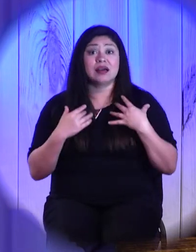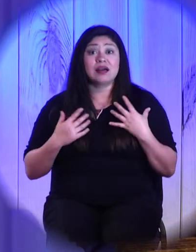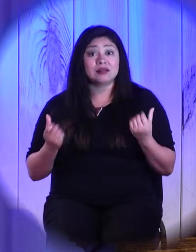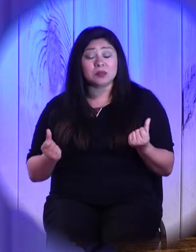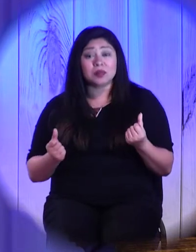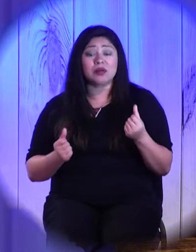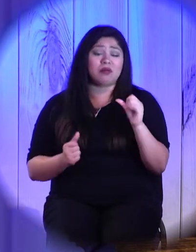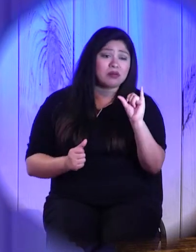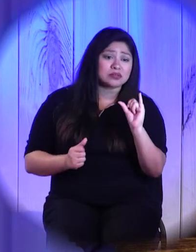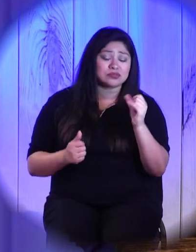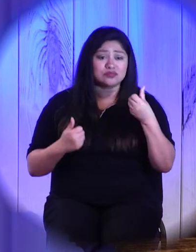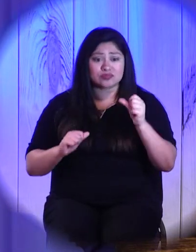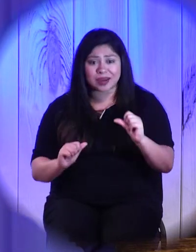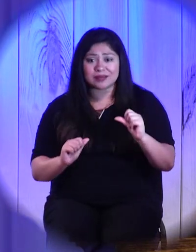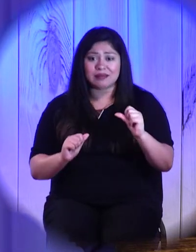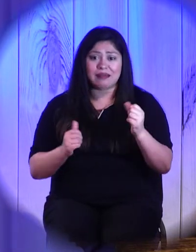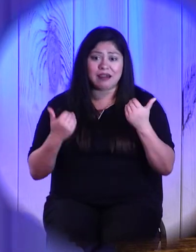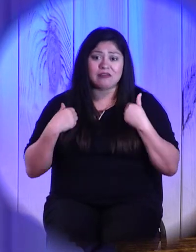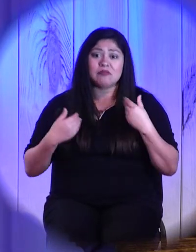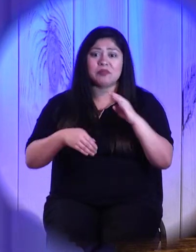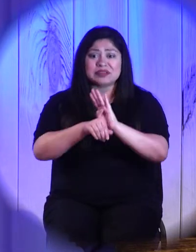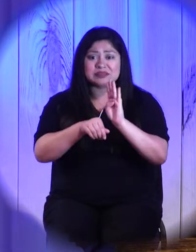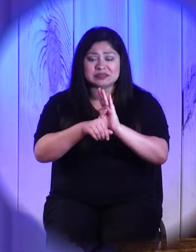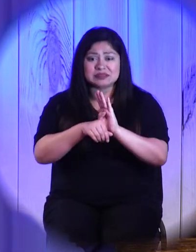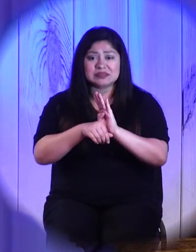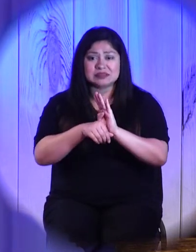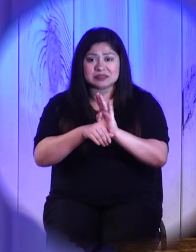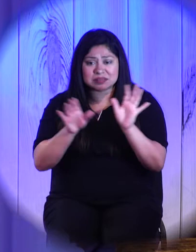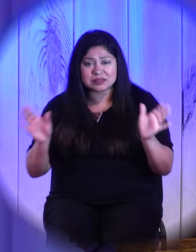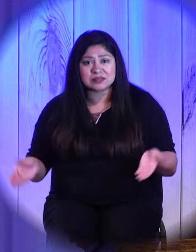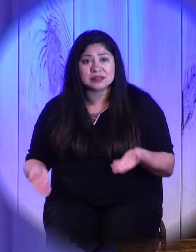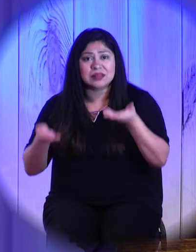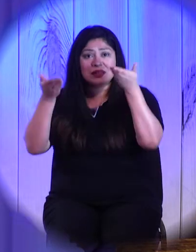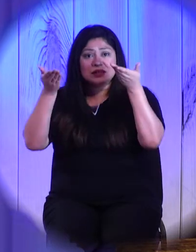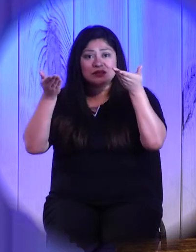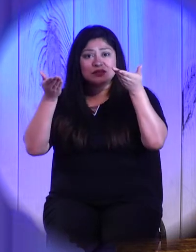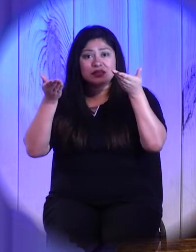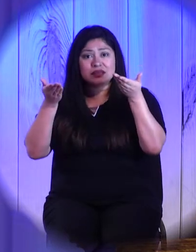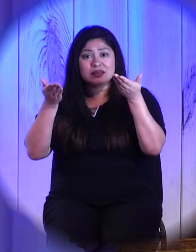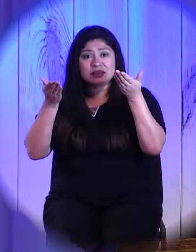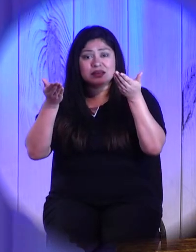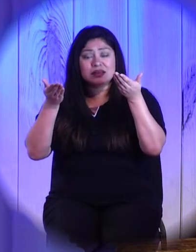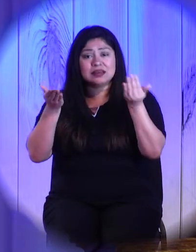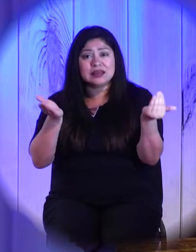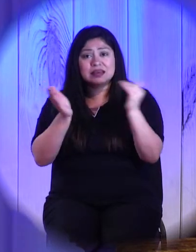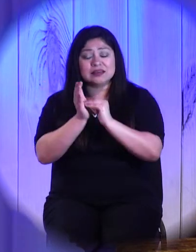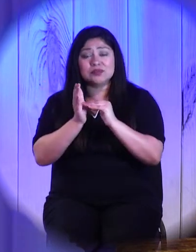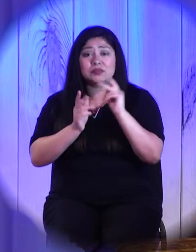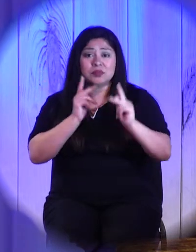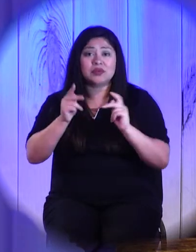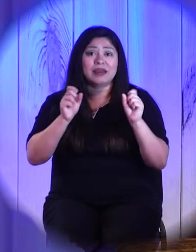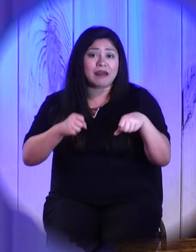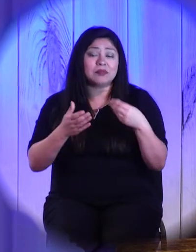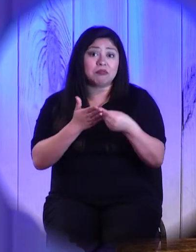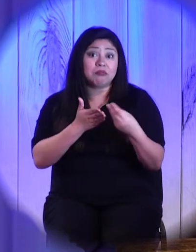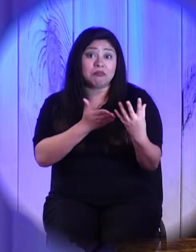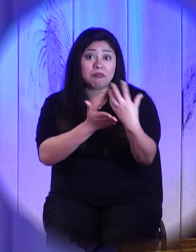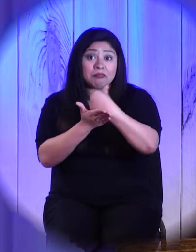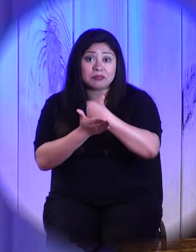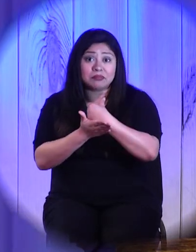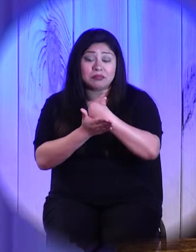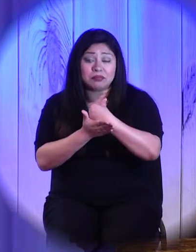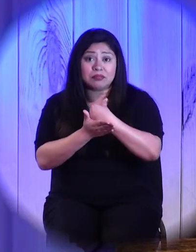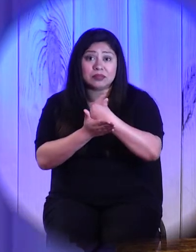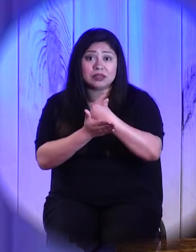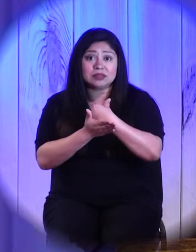very best to get businesses back going so that people can make a livelihood, I want you to know we've never done this